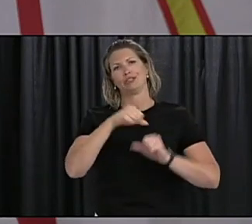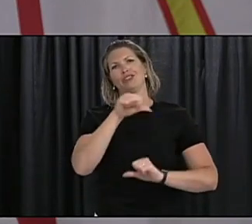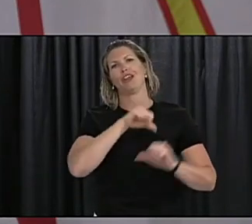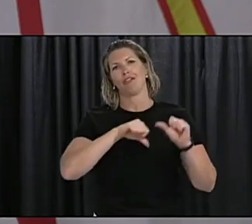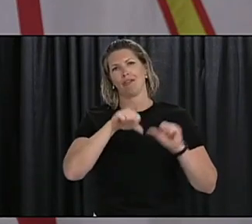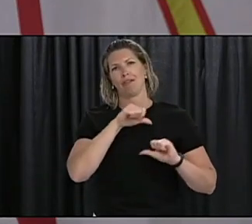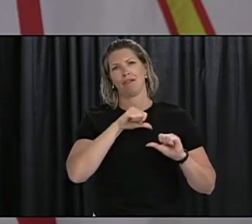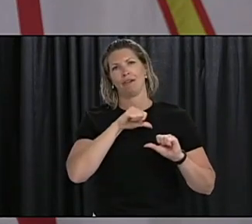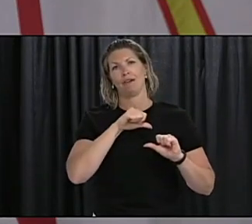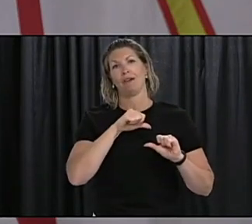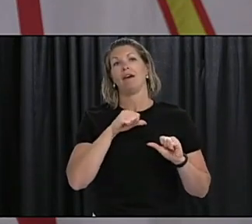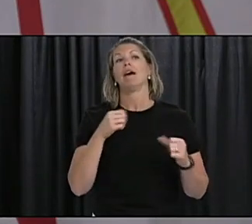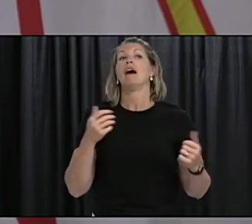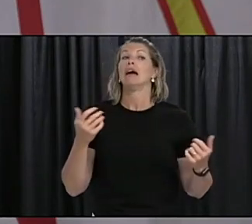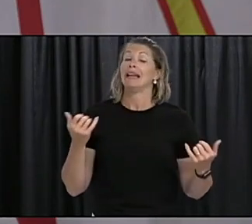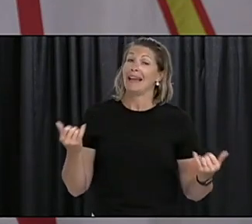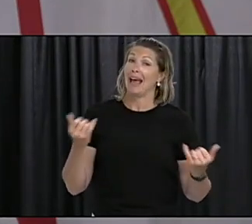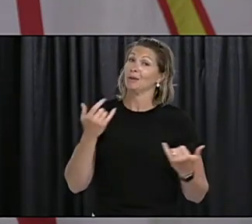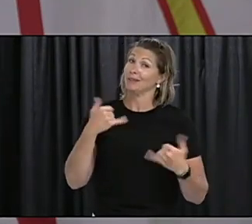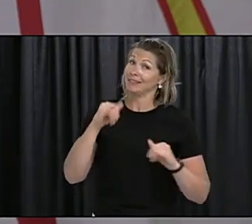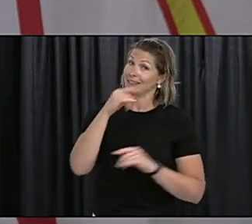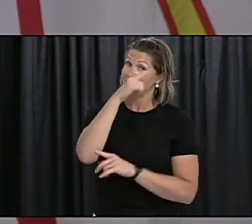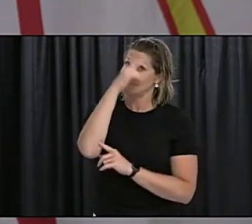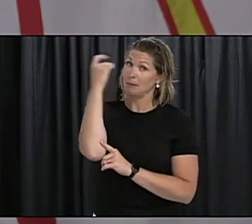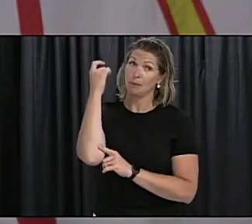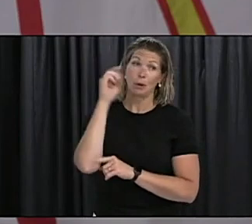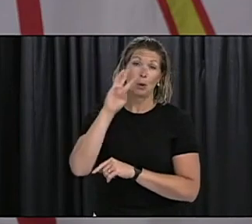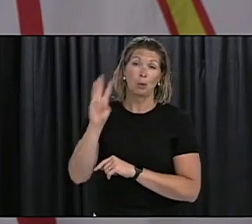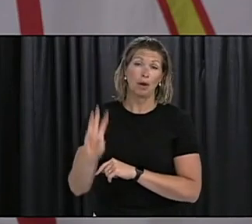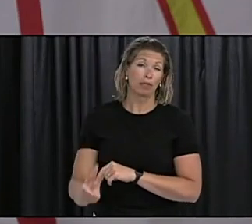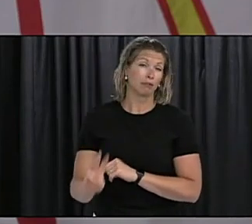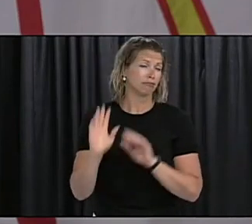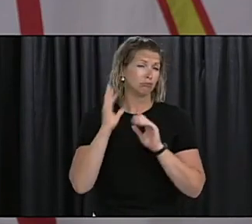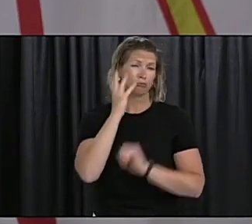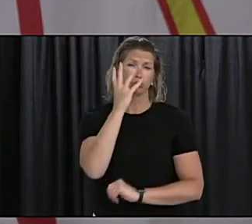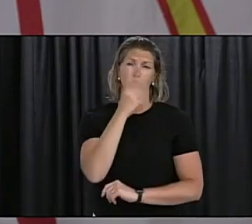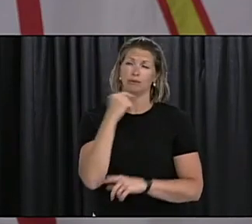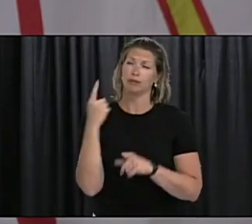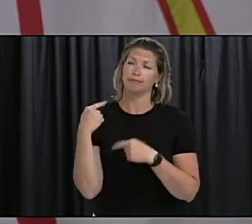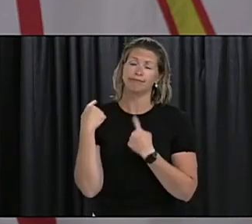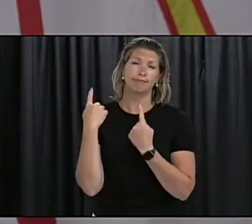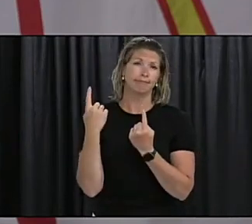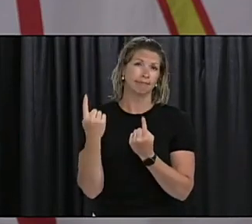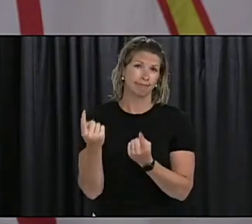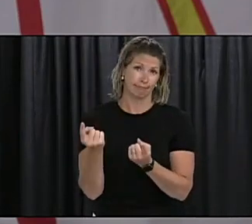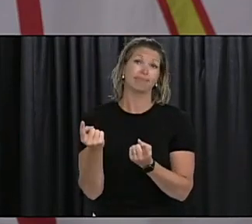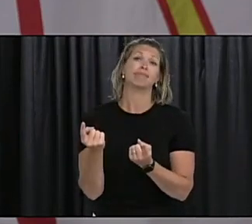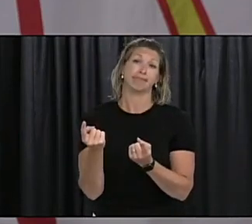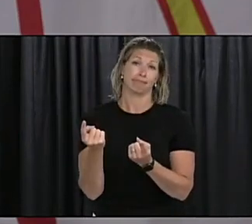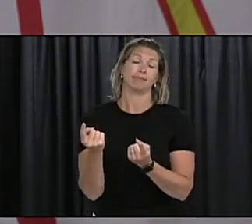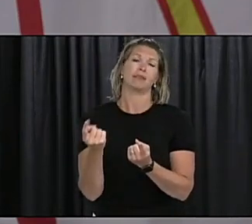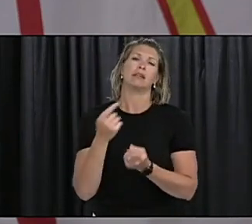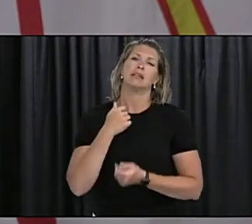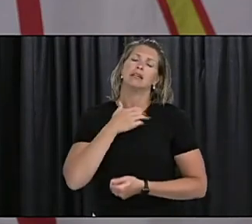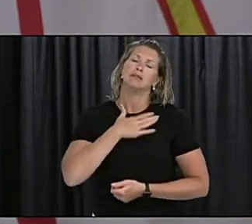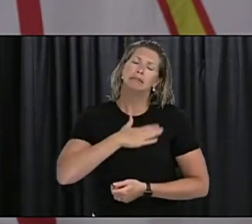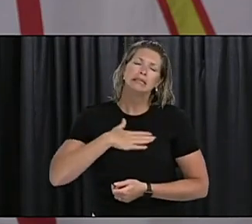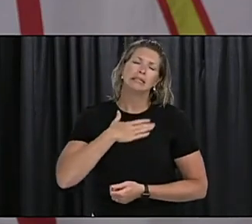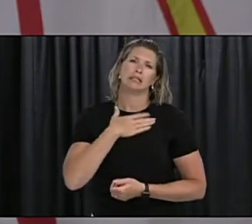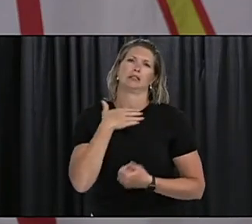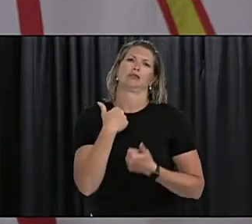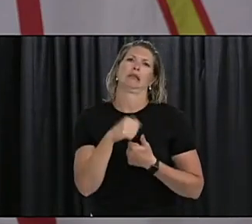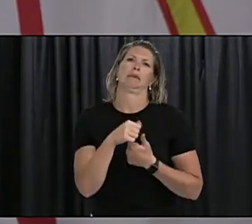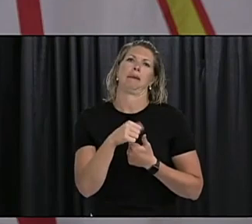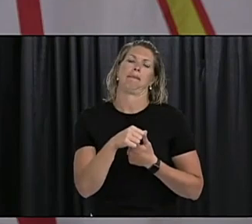last, and as you continue to enjoy the season and the pleasant weather we have been fortunate to have so far, please continue to be